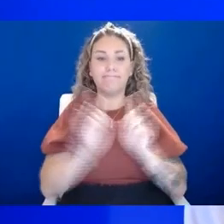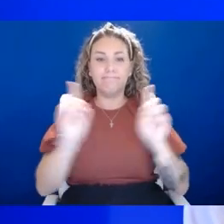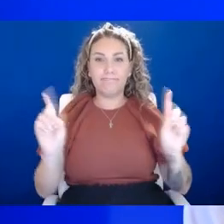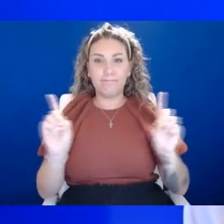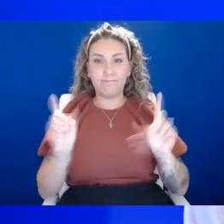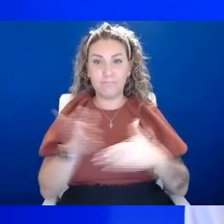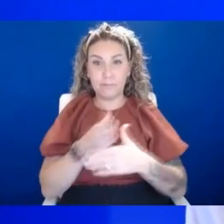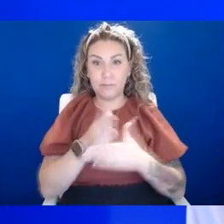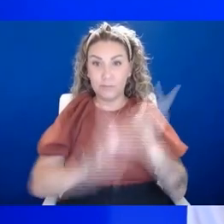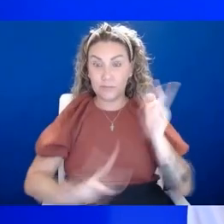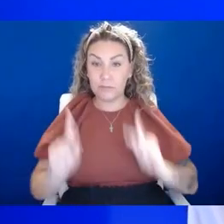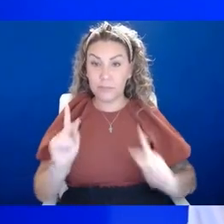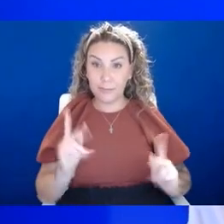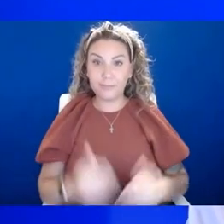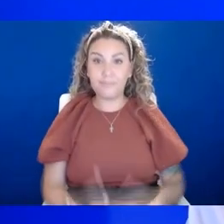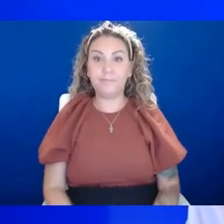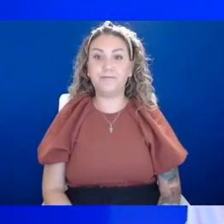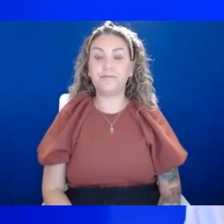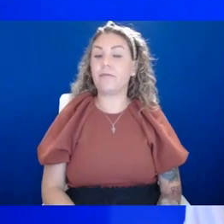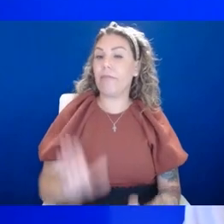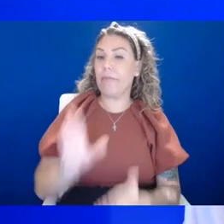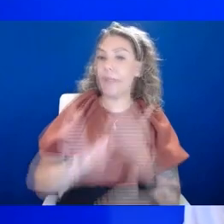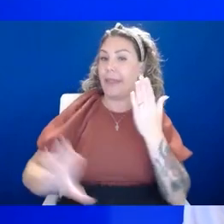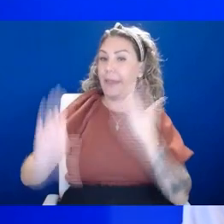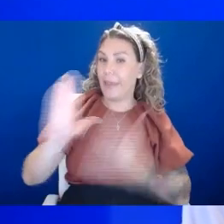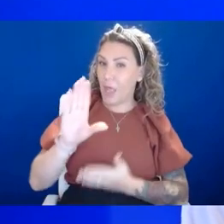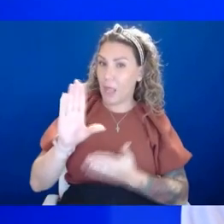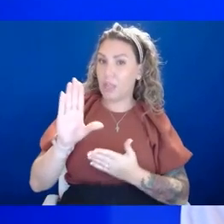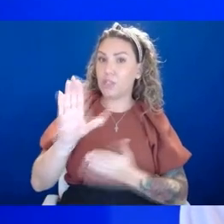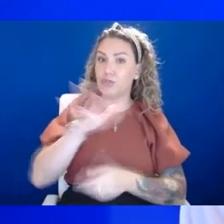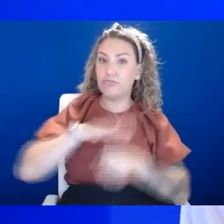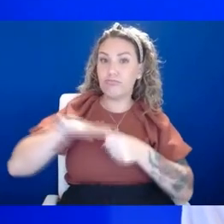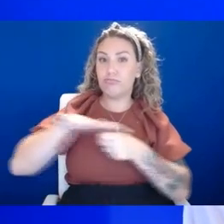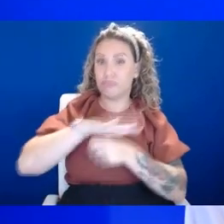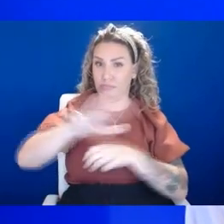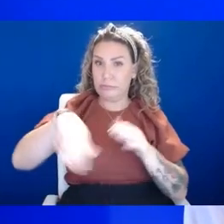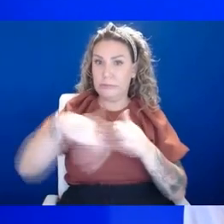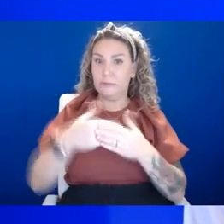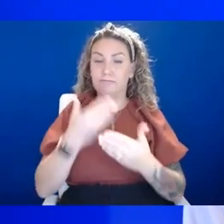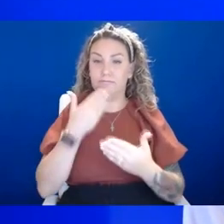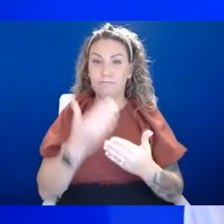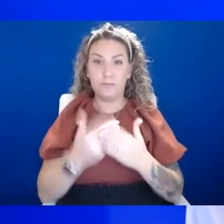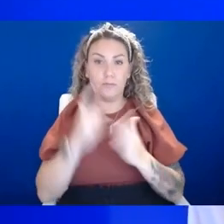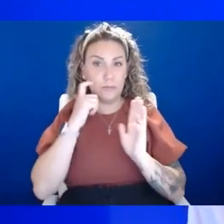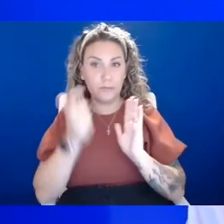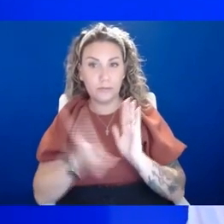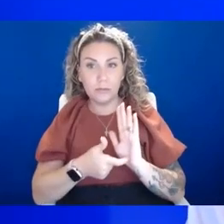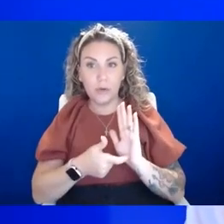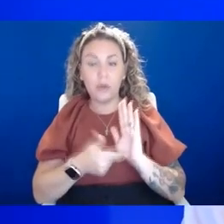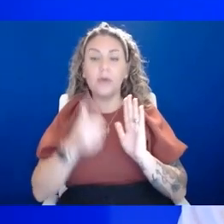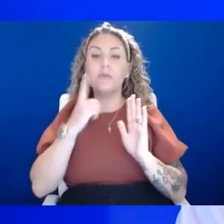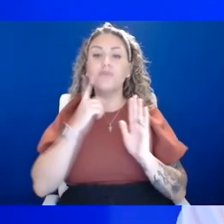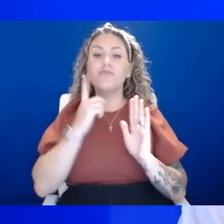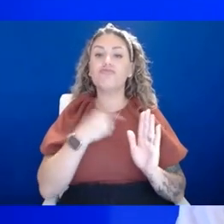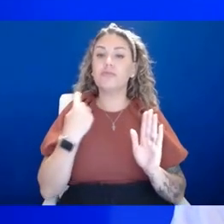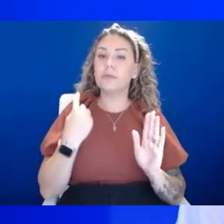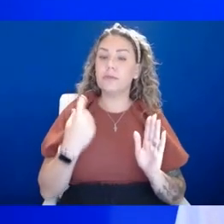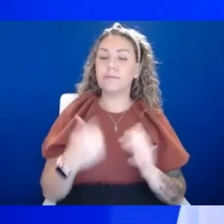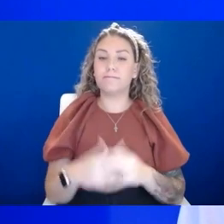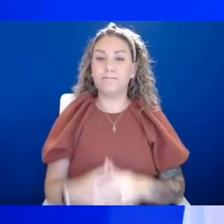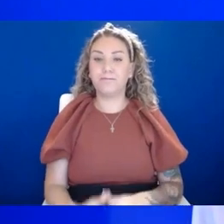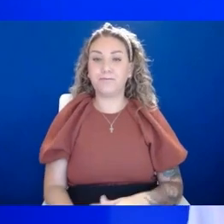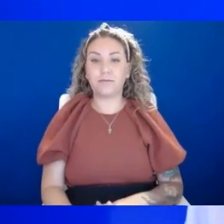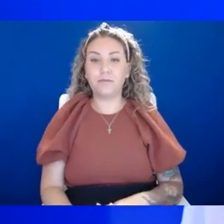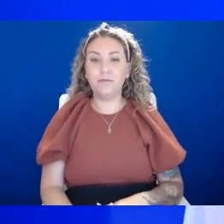um, you know, college campuses, I think as a whole have done very good for identifying, uh, risks. Uh, we know that those